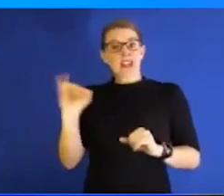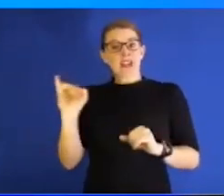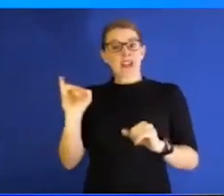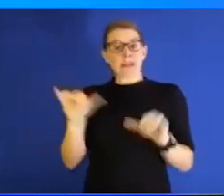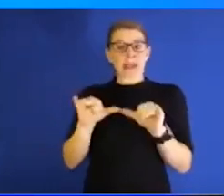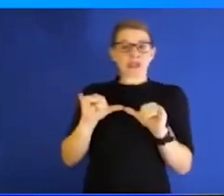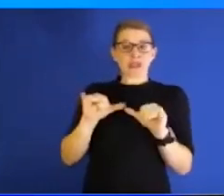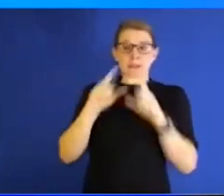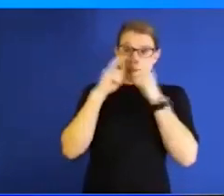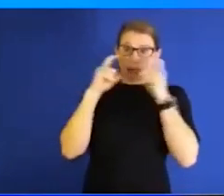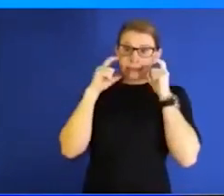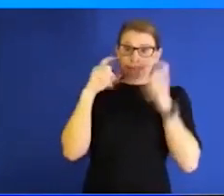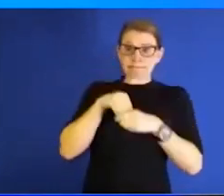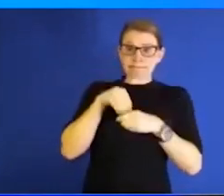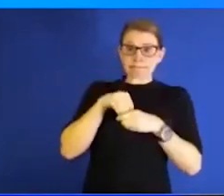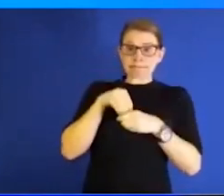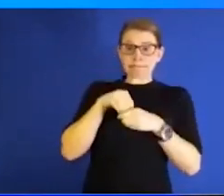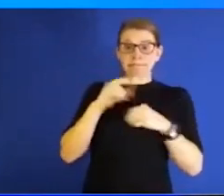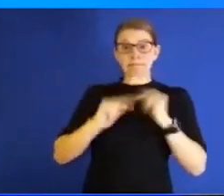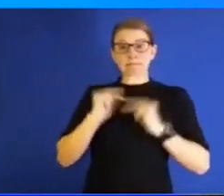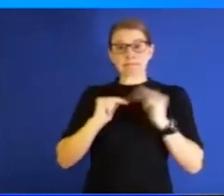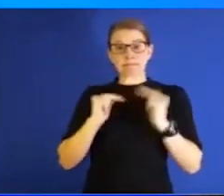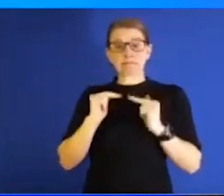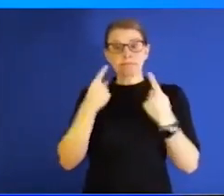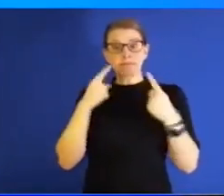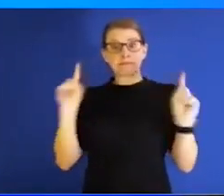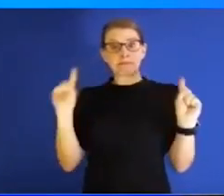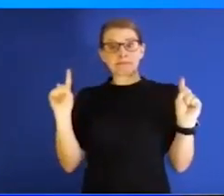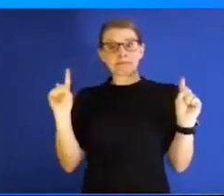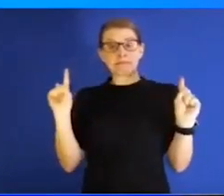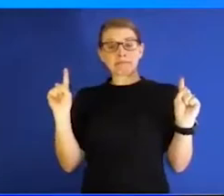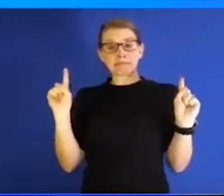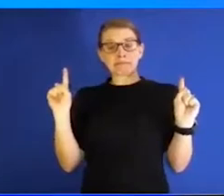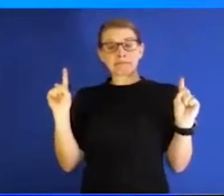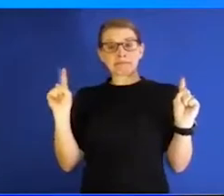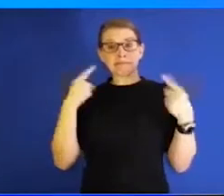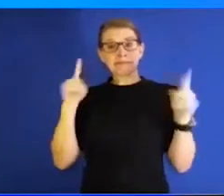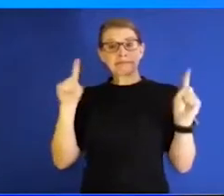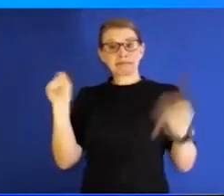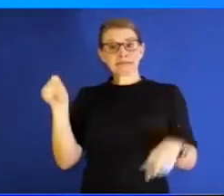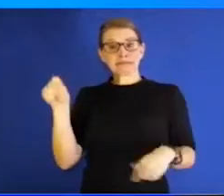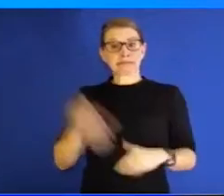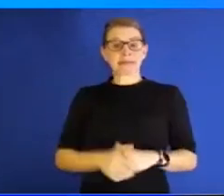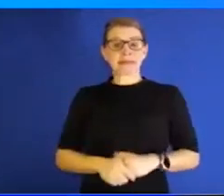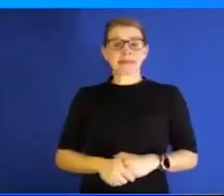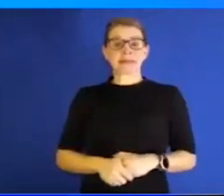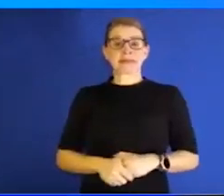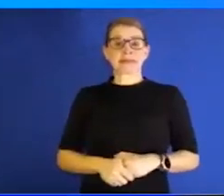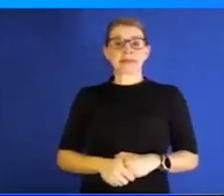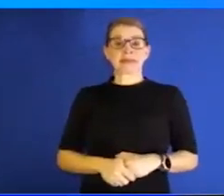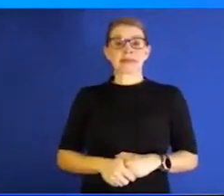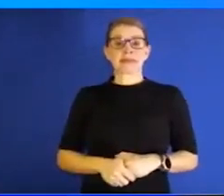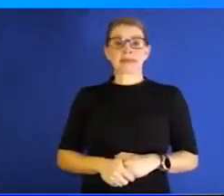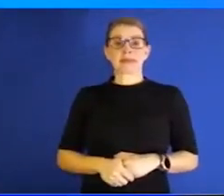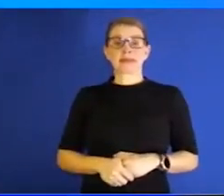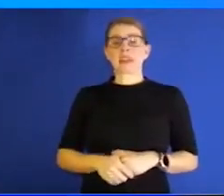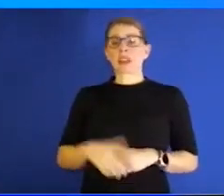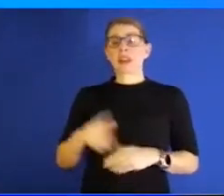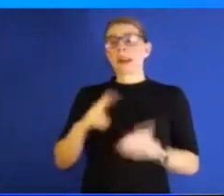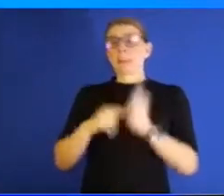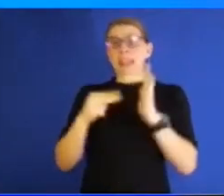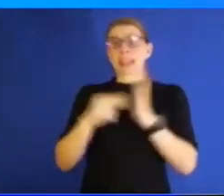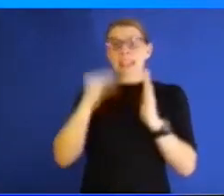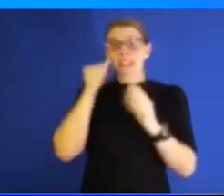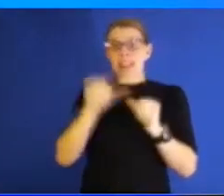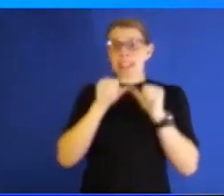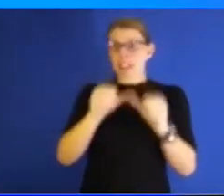it does work. And doing so, really, we can't keep each other safe and keep operating. And that